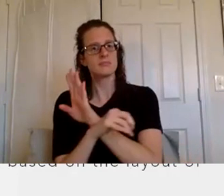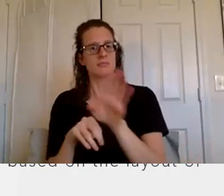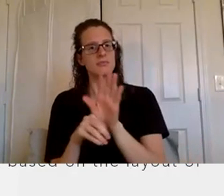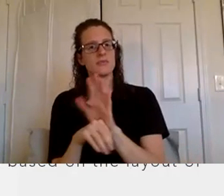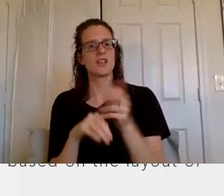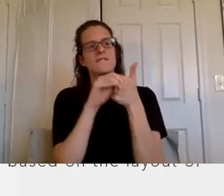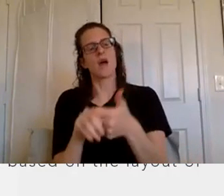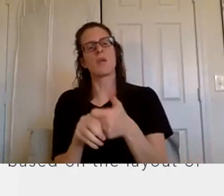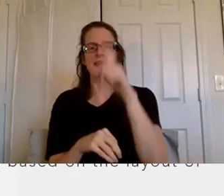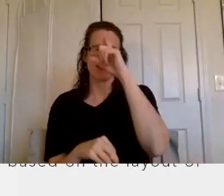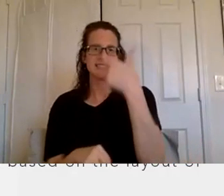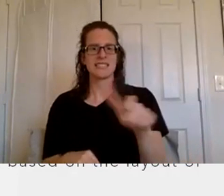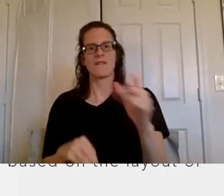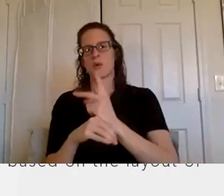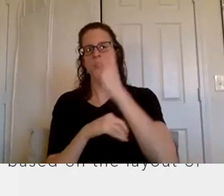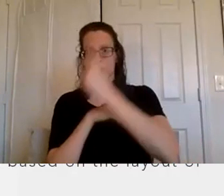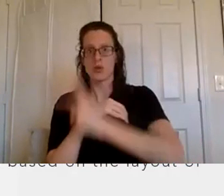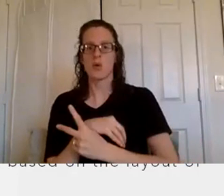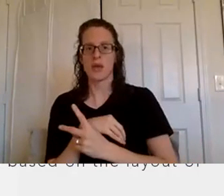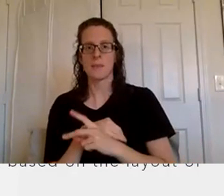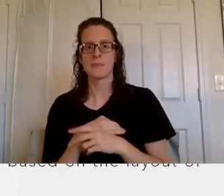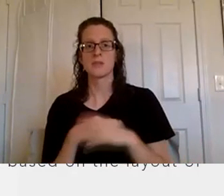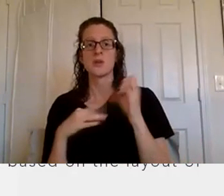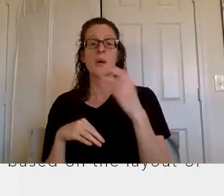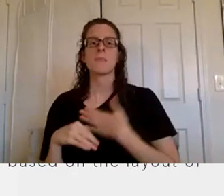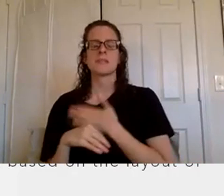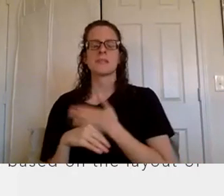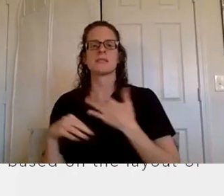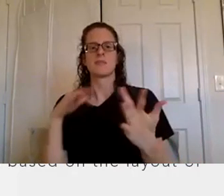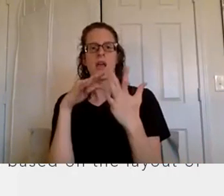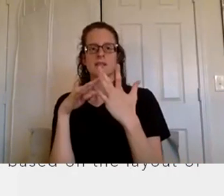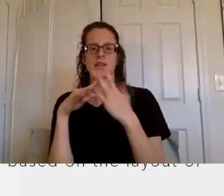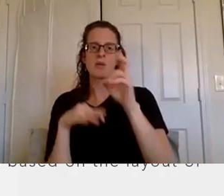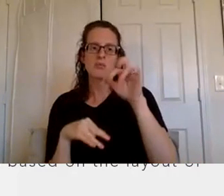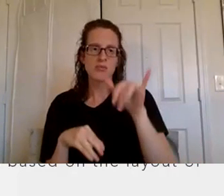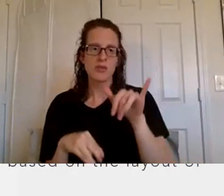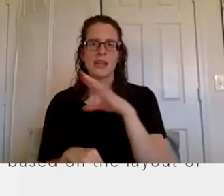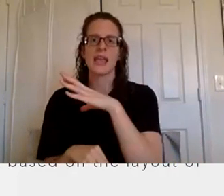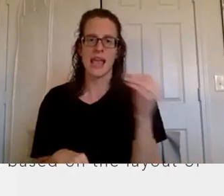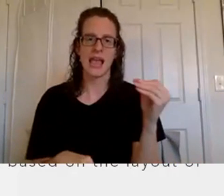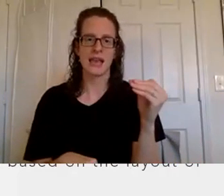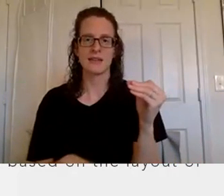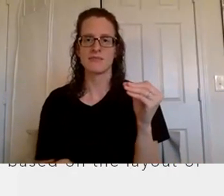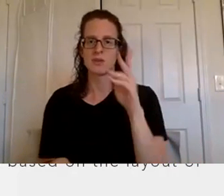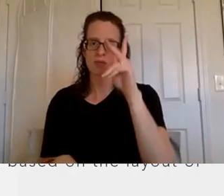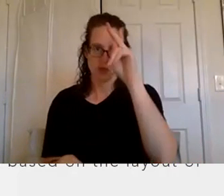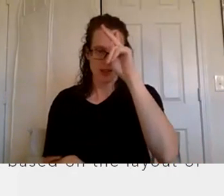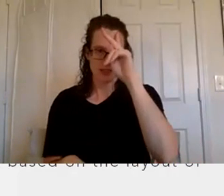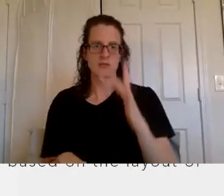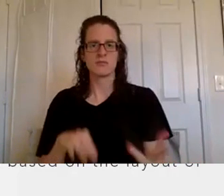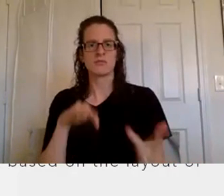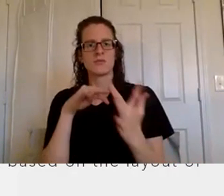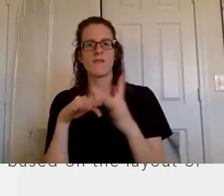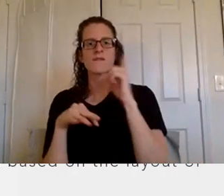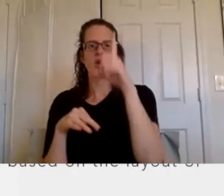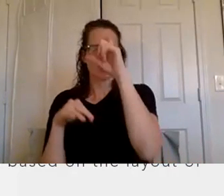so please please uh contact me and britney for help on strategic placement um that's where you intentionally